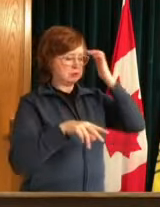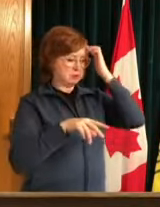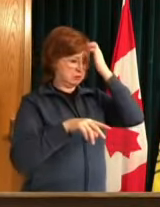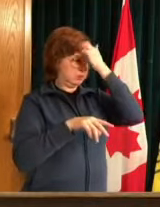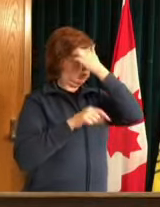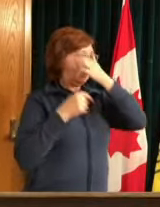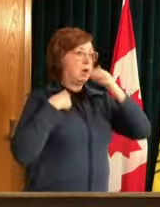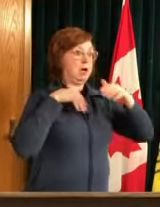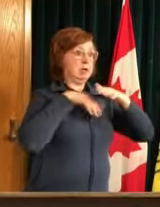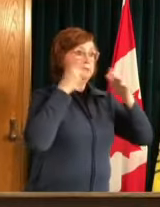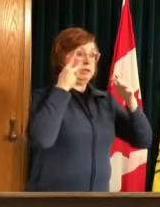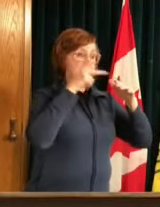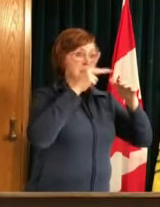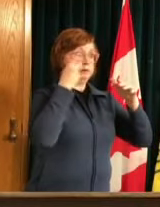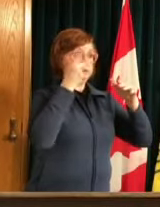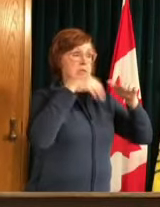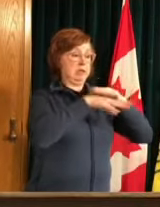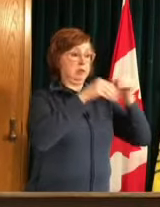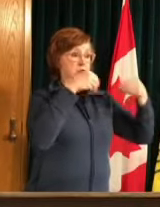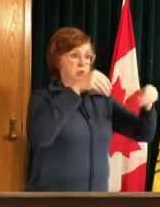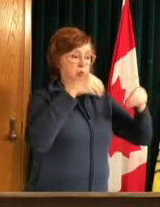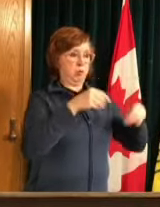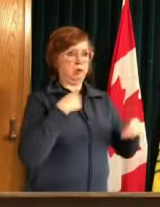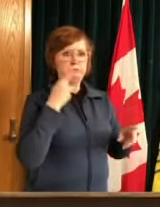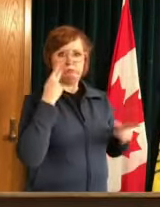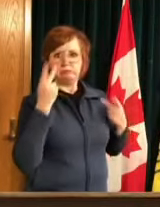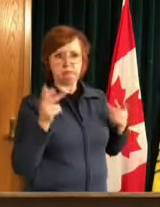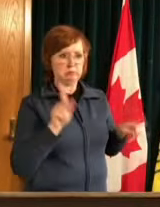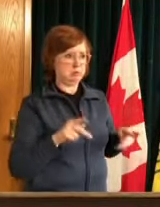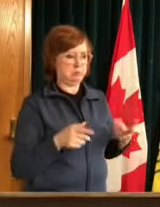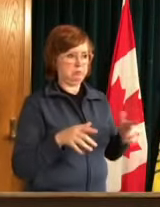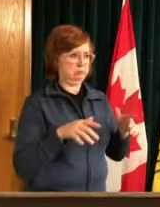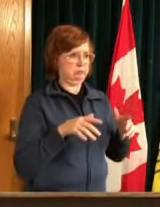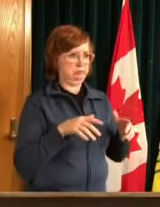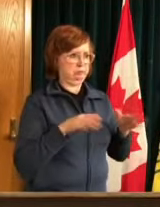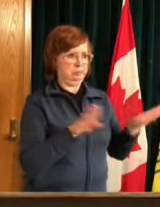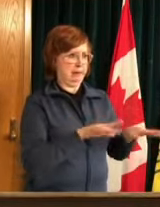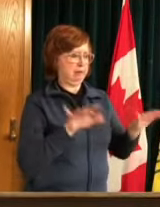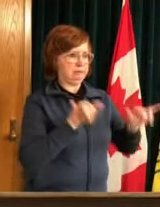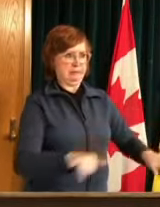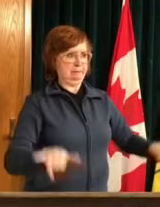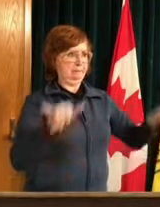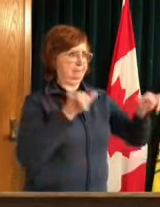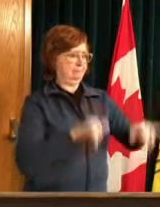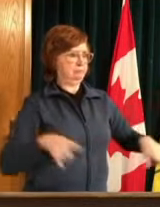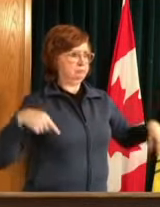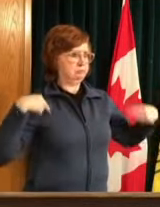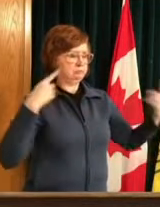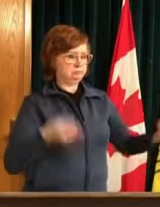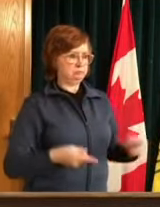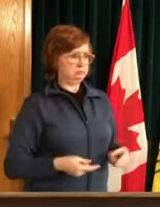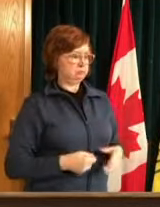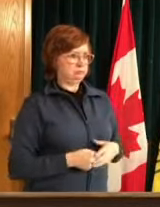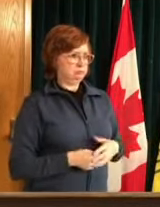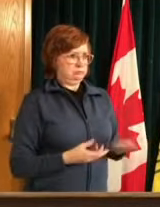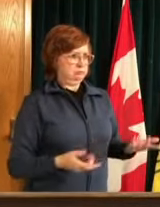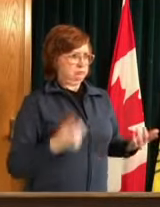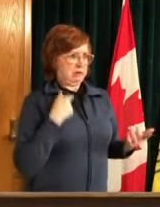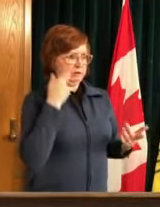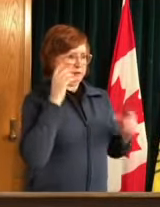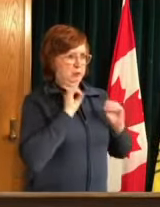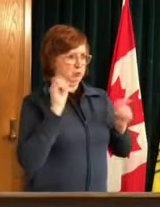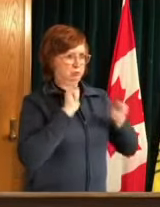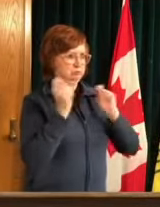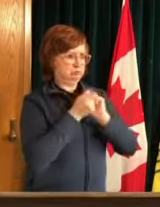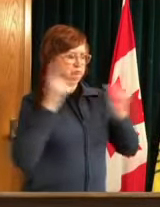are any less restrictive about moving about than they were before as long as stores are open they go and shop in stores and obviously